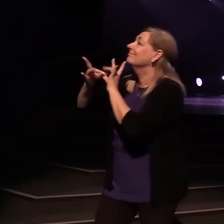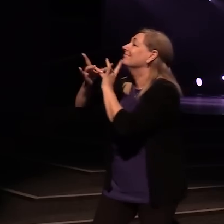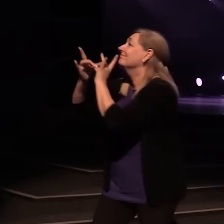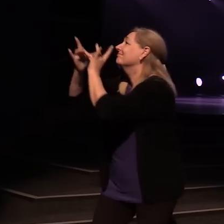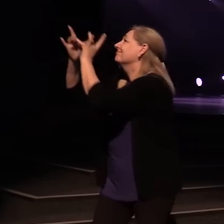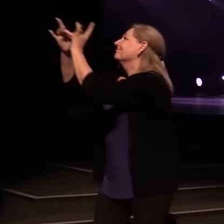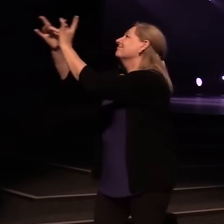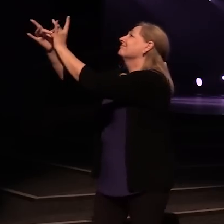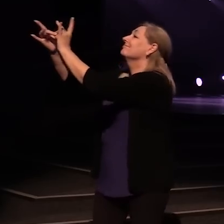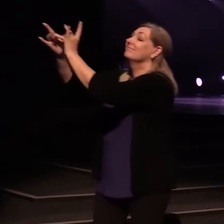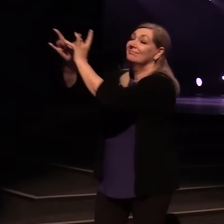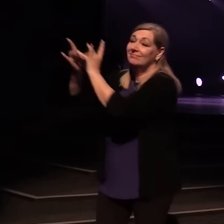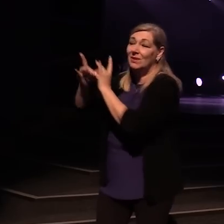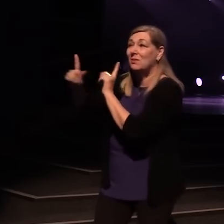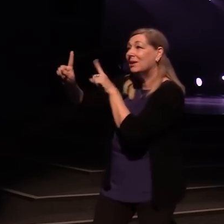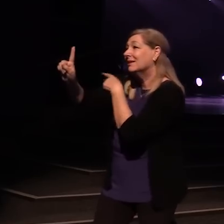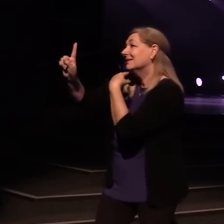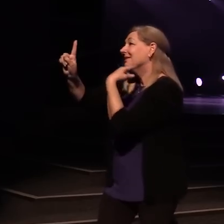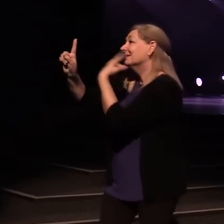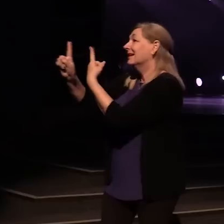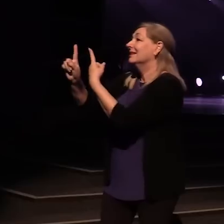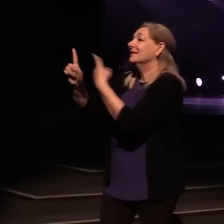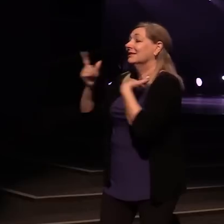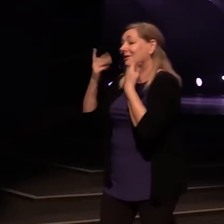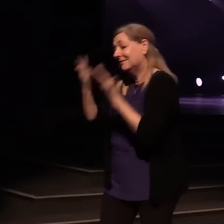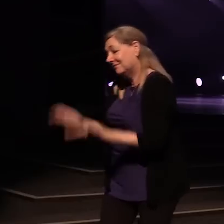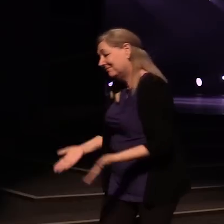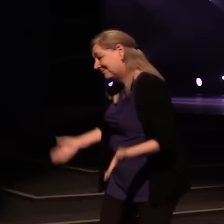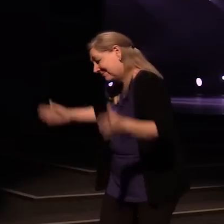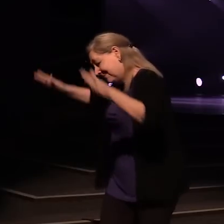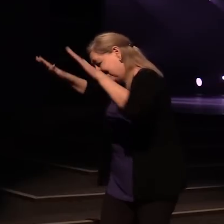I'm caught up in Your presence.